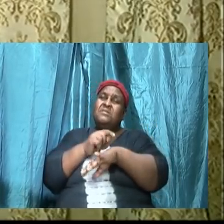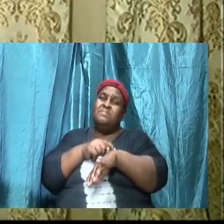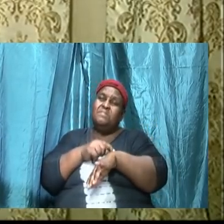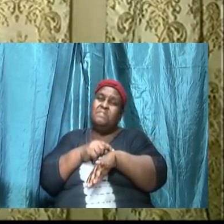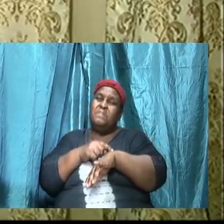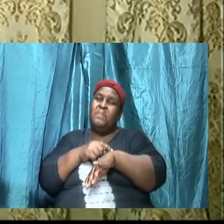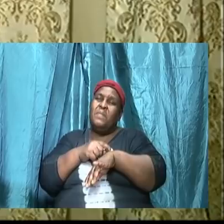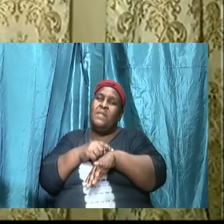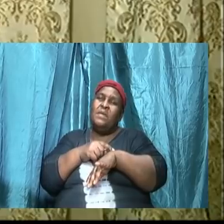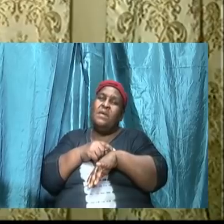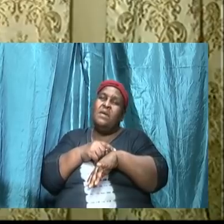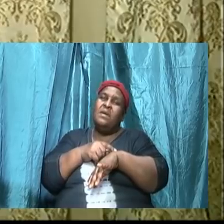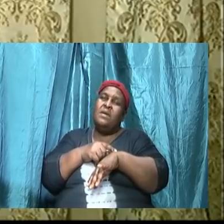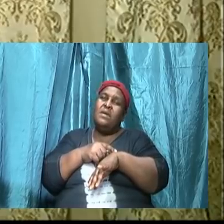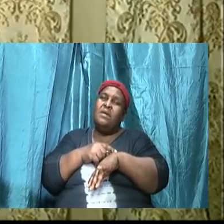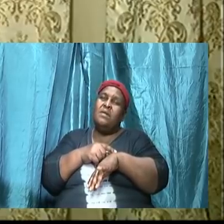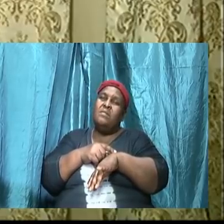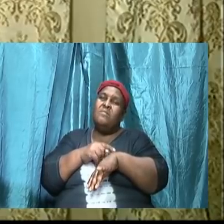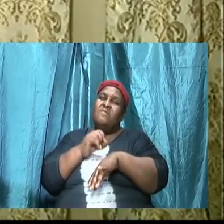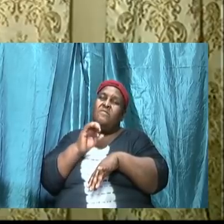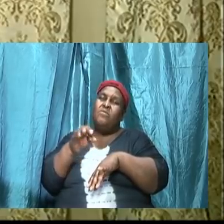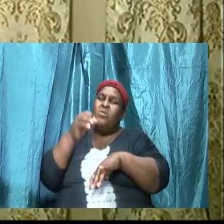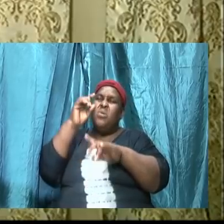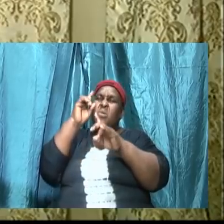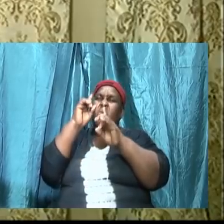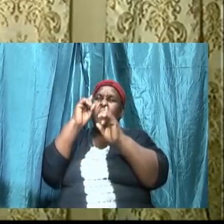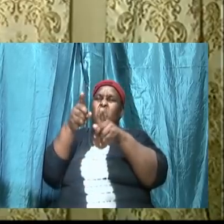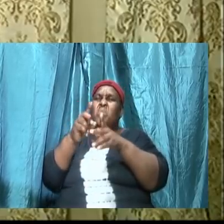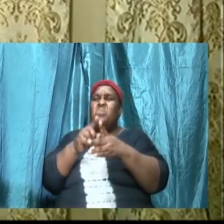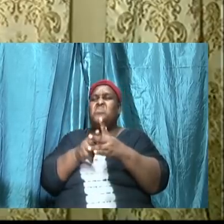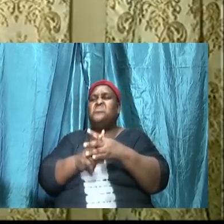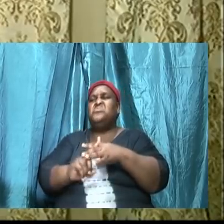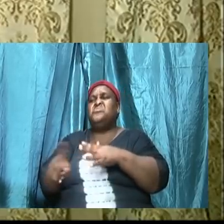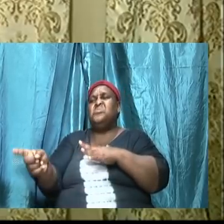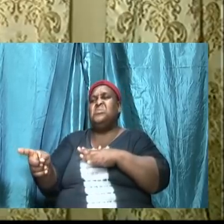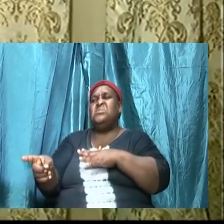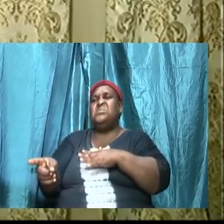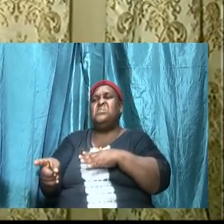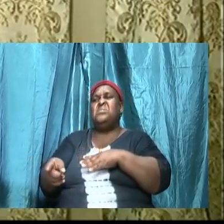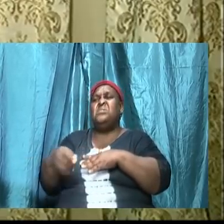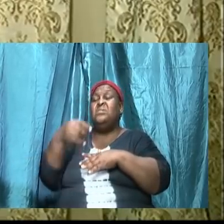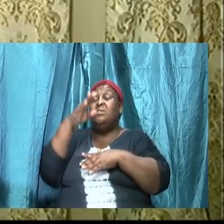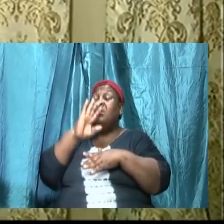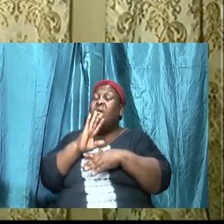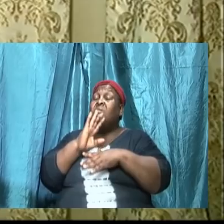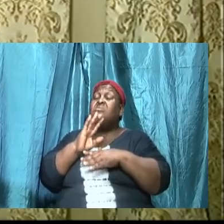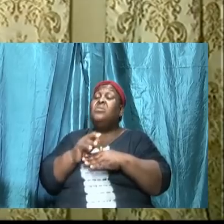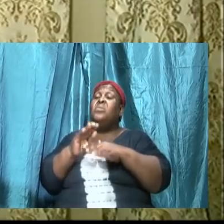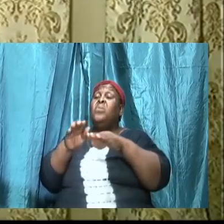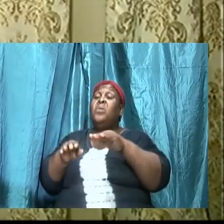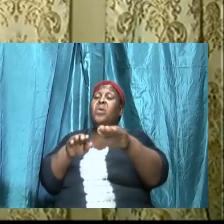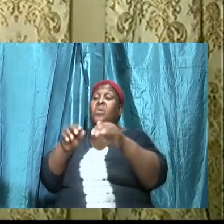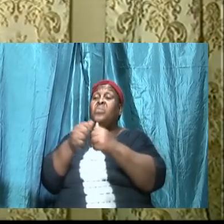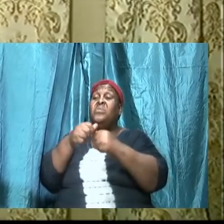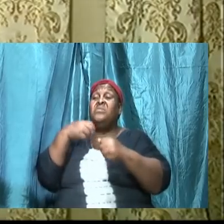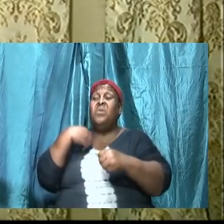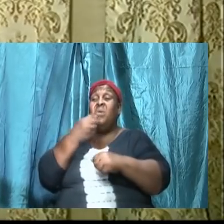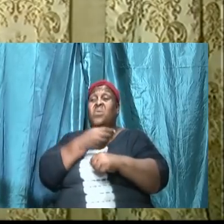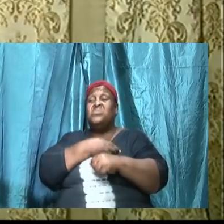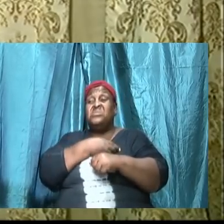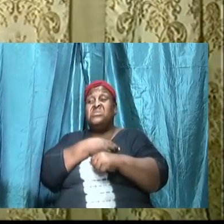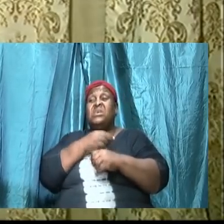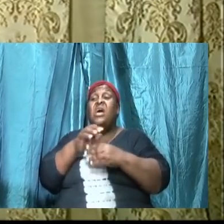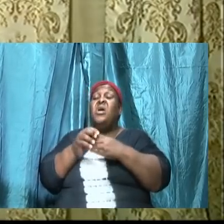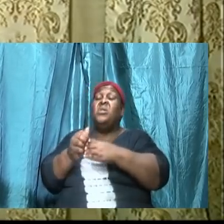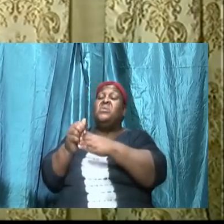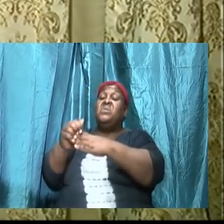before they go astray. God is going to walk with us. God is going to guide us. God is going to guide us. There